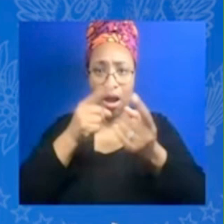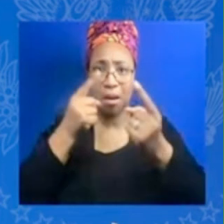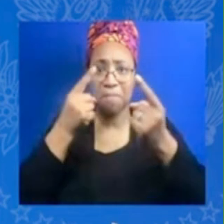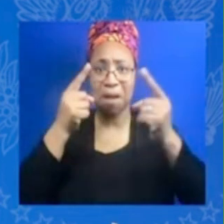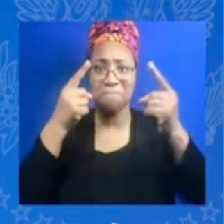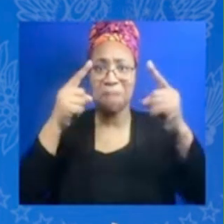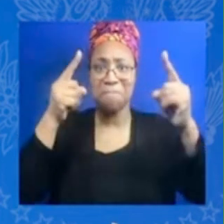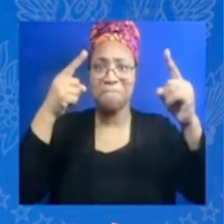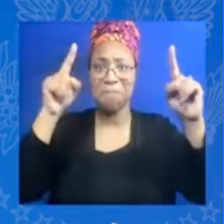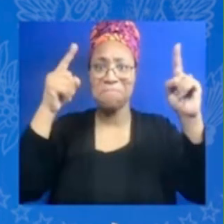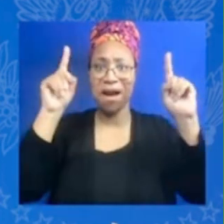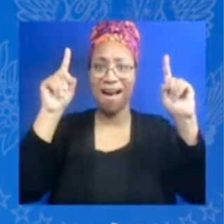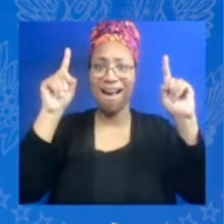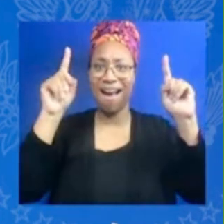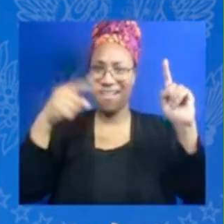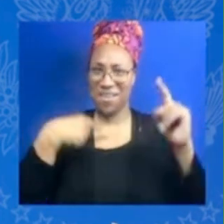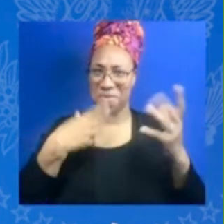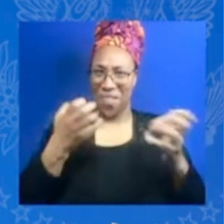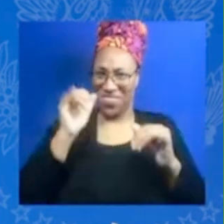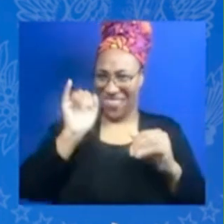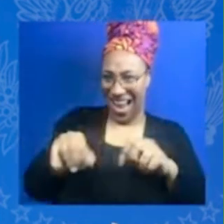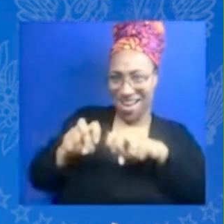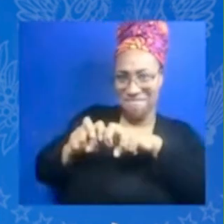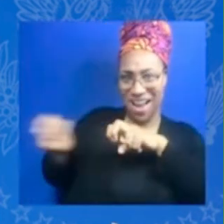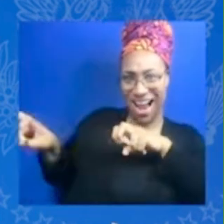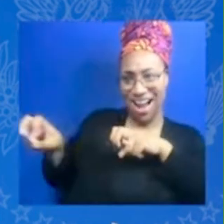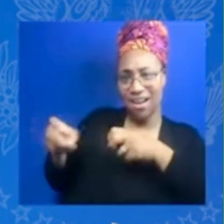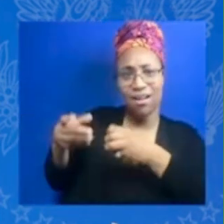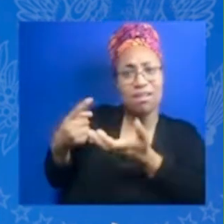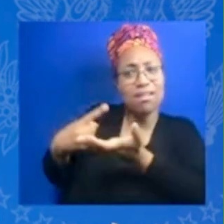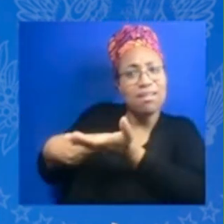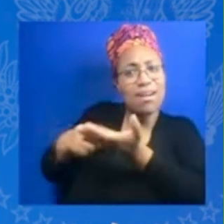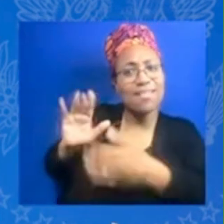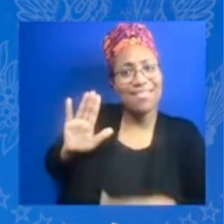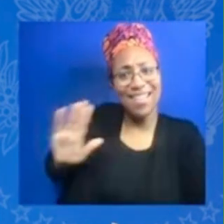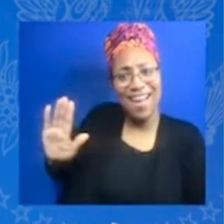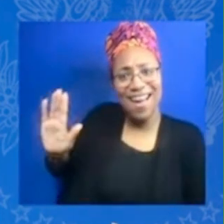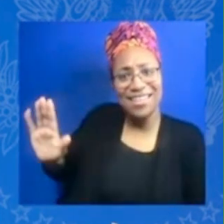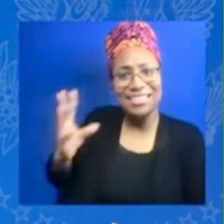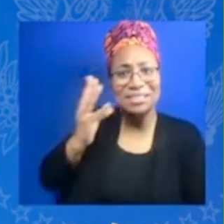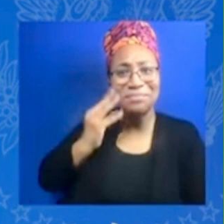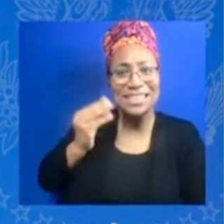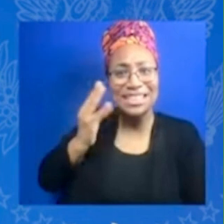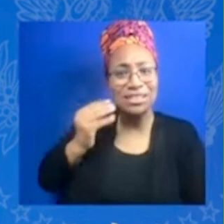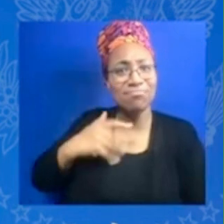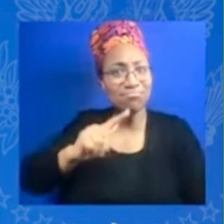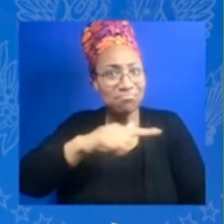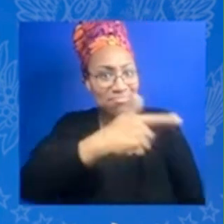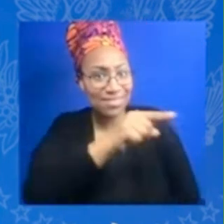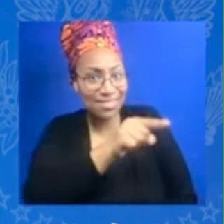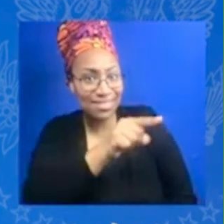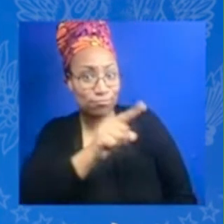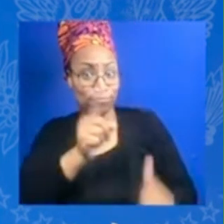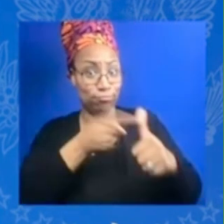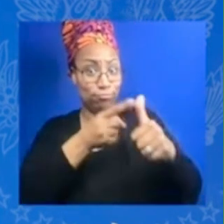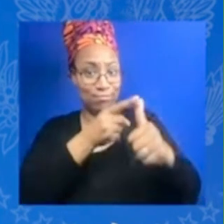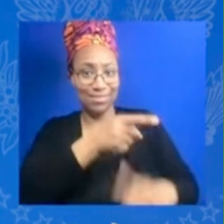share just a little bit more about your experience and Sarah do you want to kick us off or I'll kick you off um thanks for having me